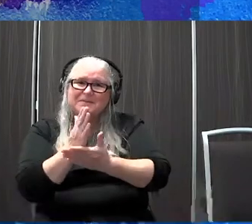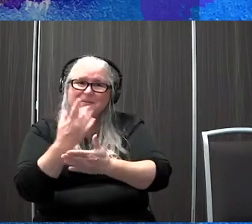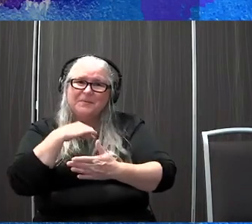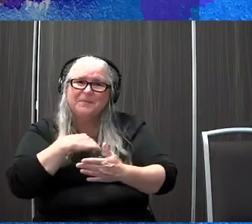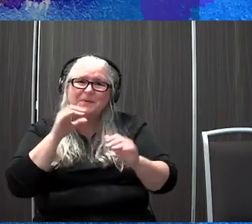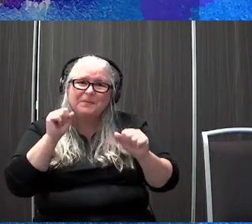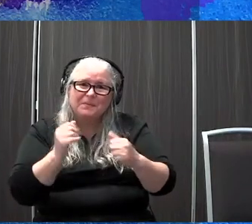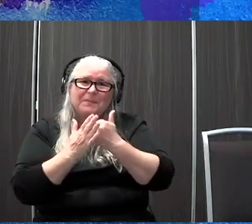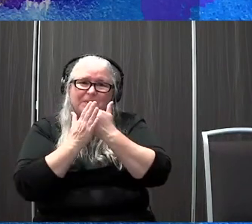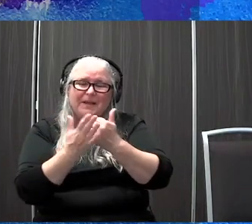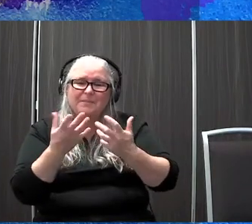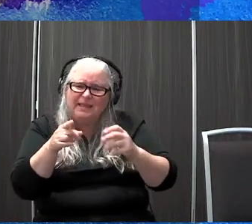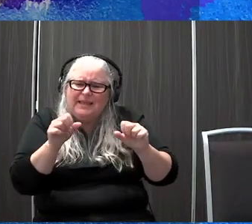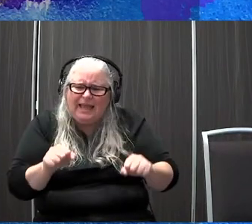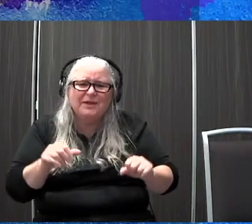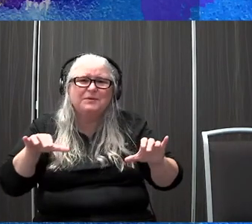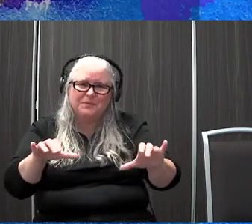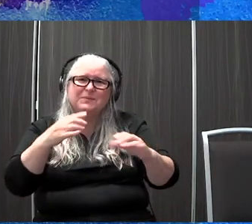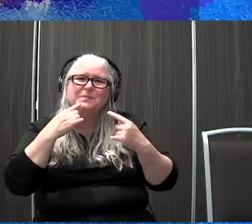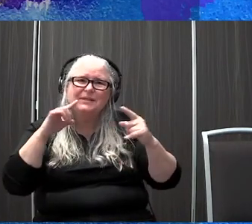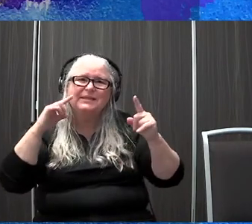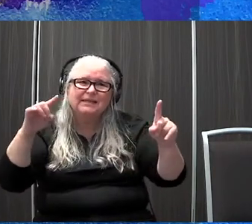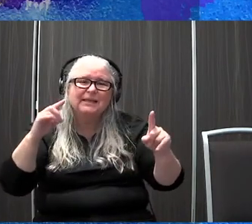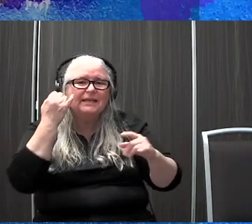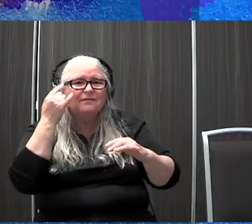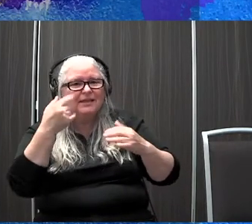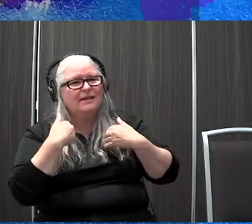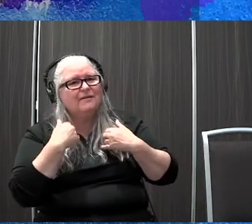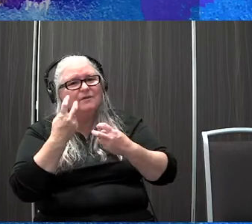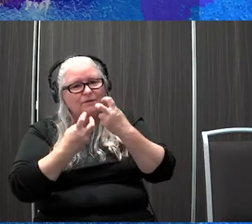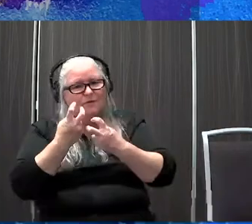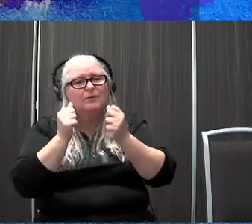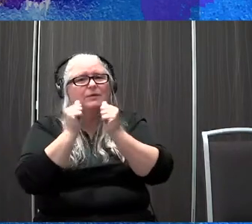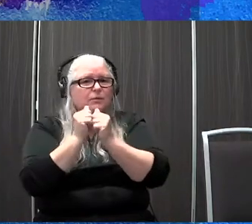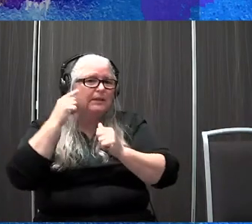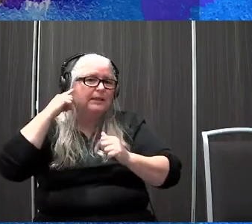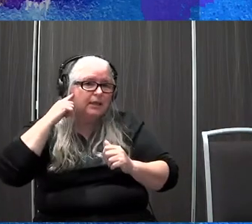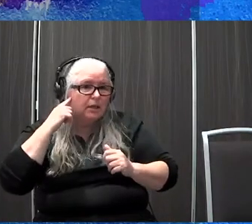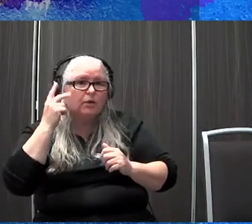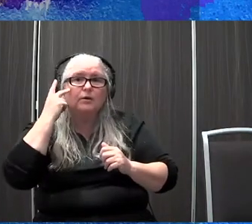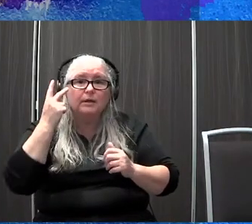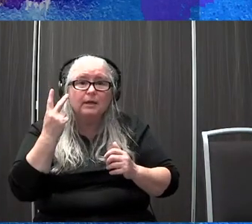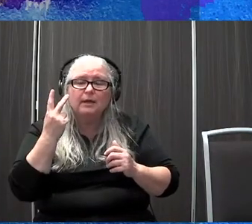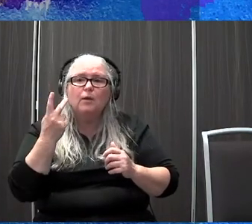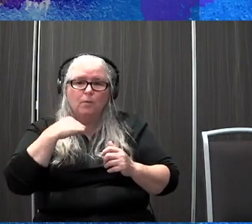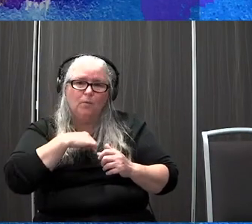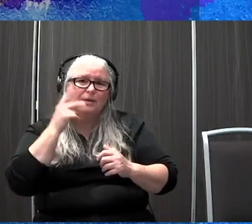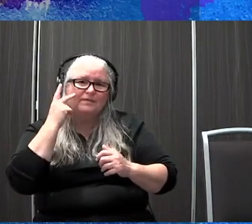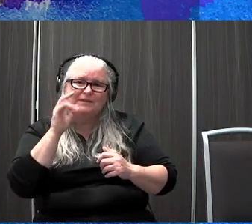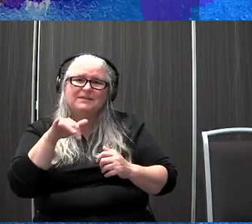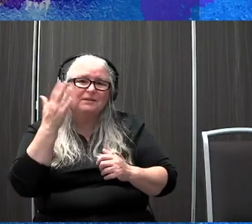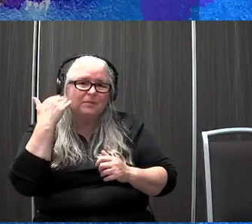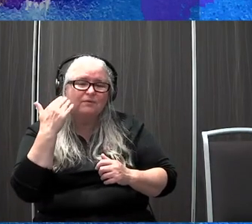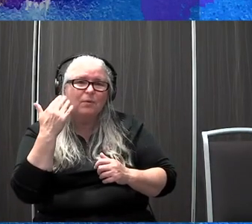difficulty with, with them inner ear and difficulty with proprioception, we've seen it before, these kiddos may take a little bit longer,